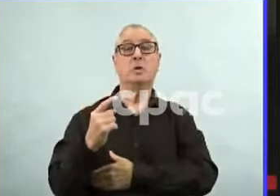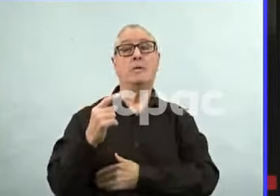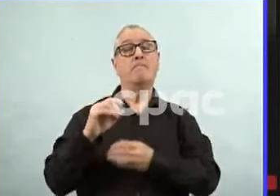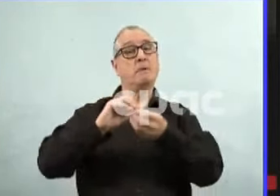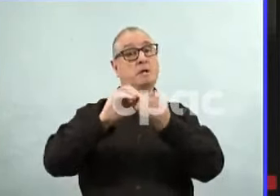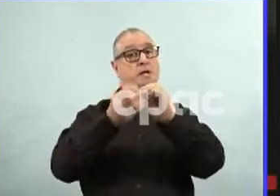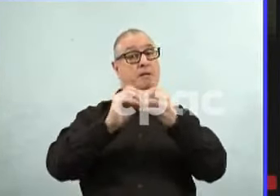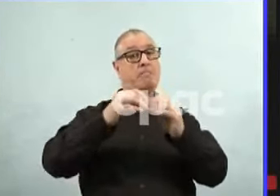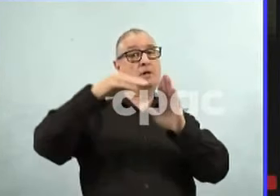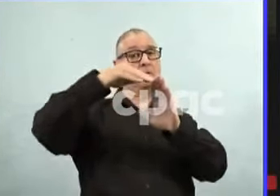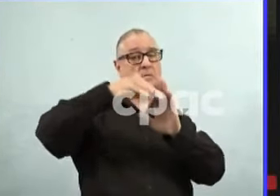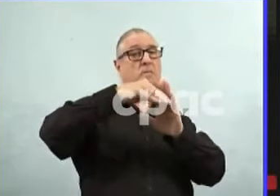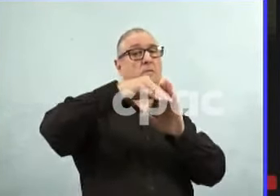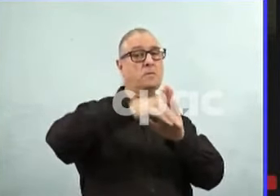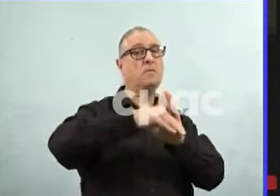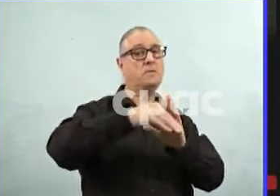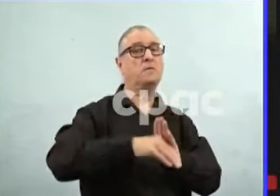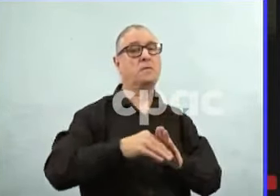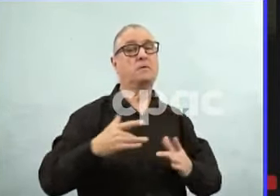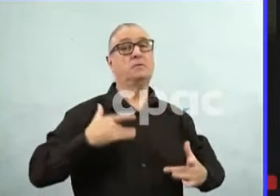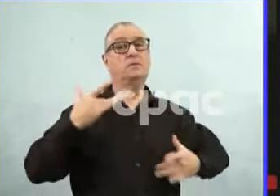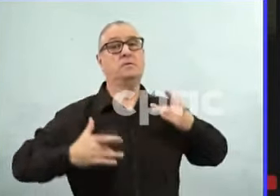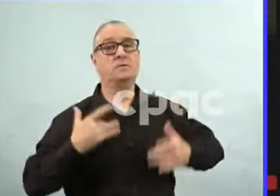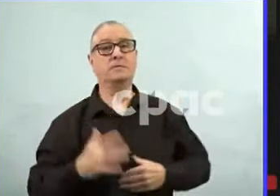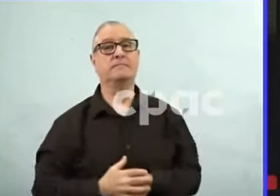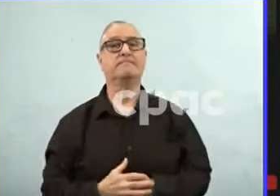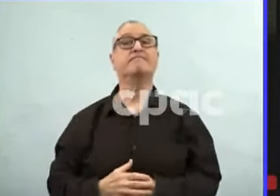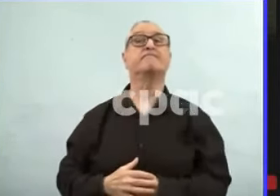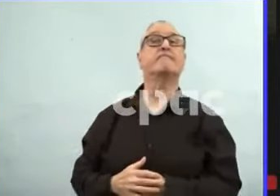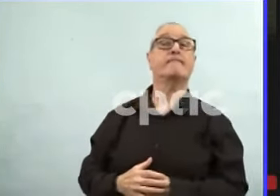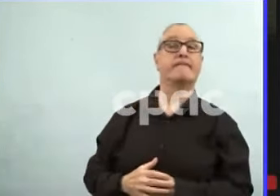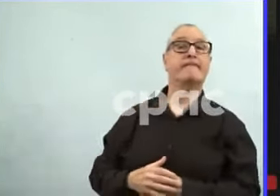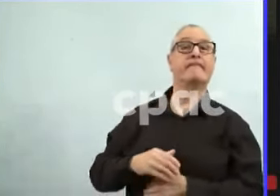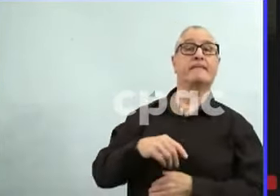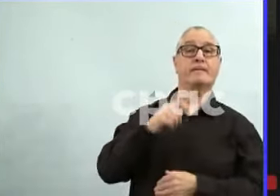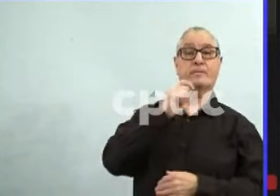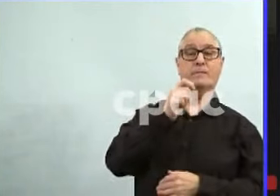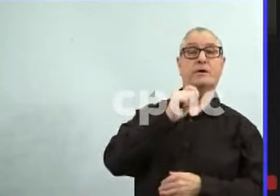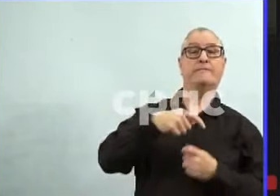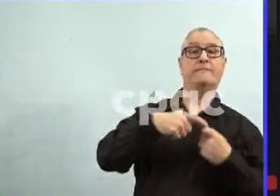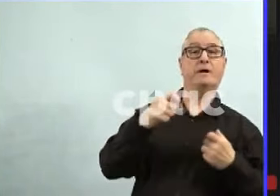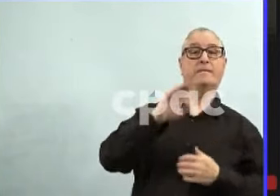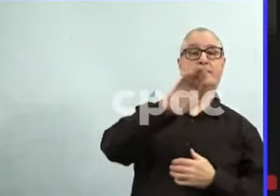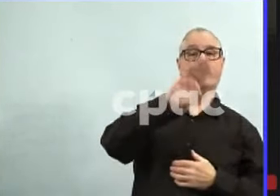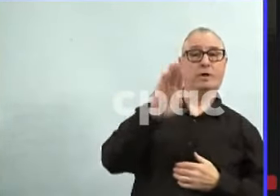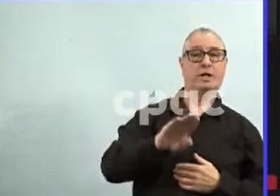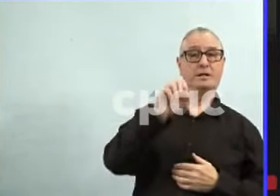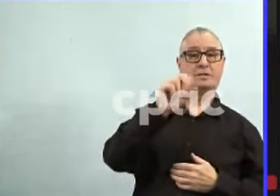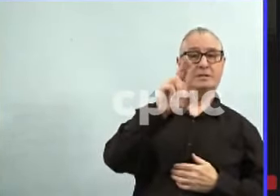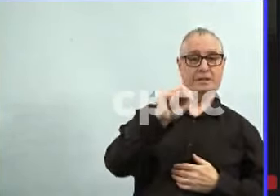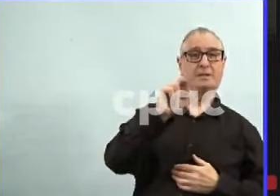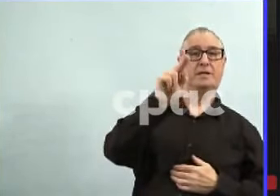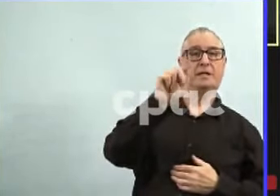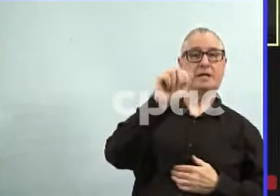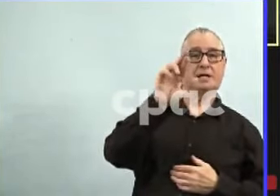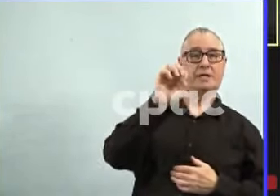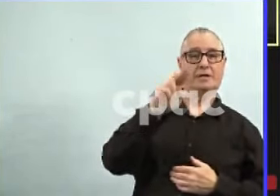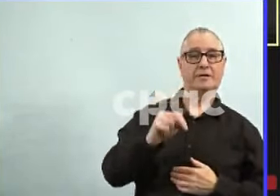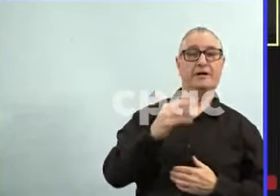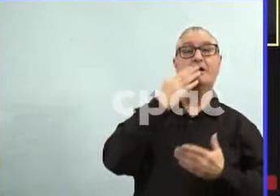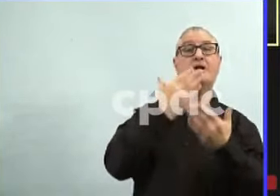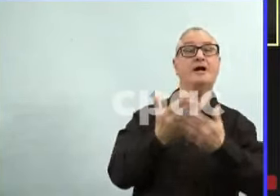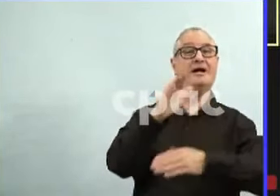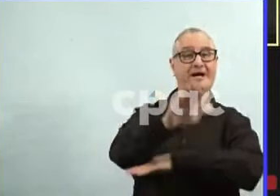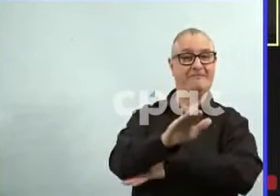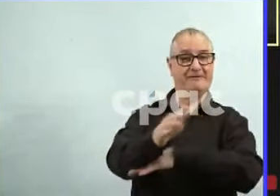From the Brandon Sun, Karen. Good afternoon, everybody. Just a little bit more